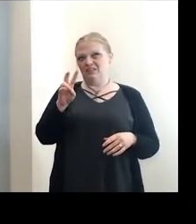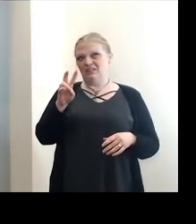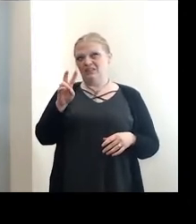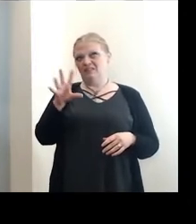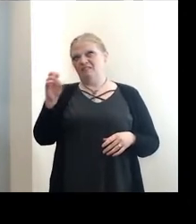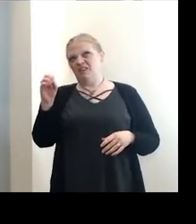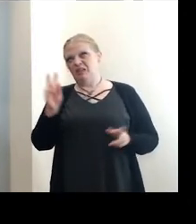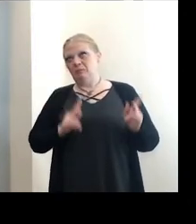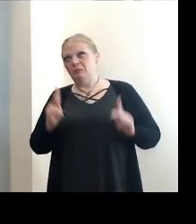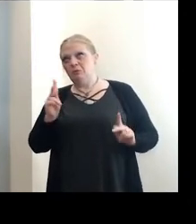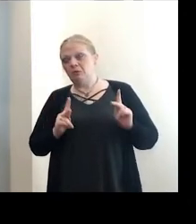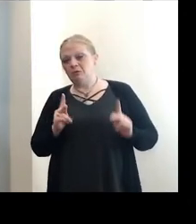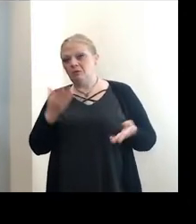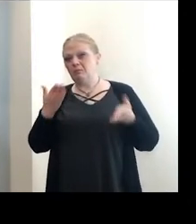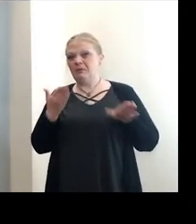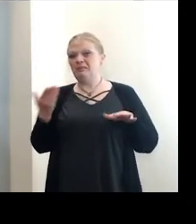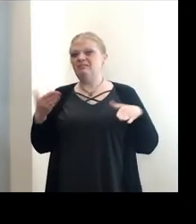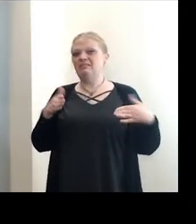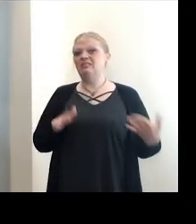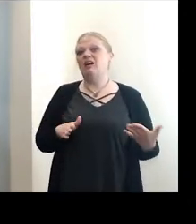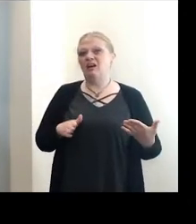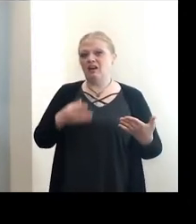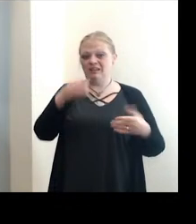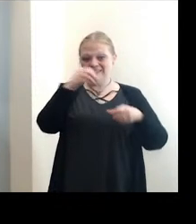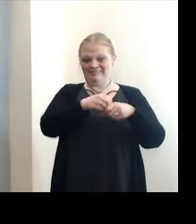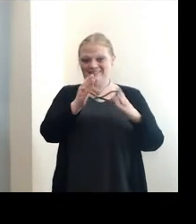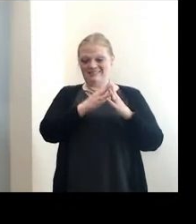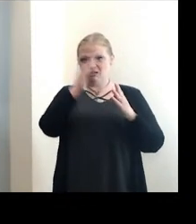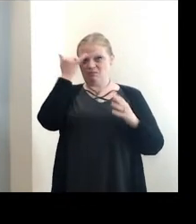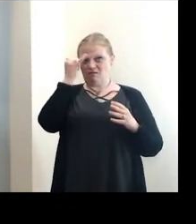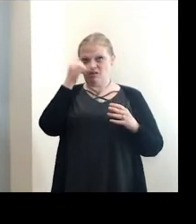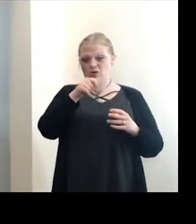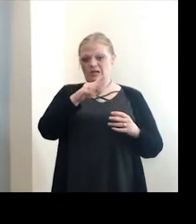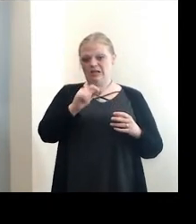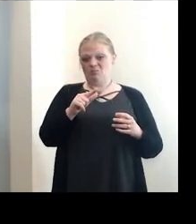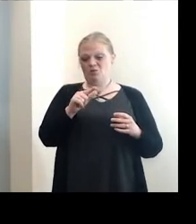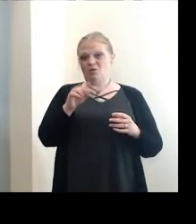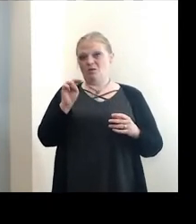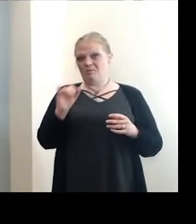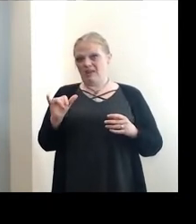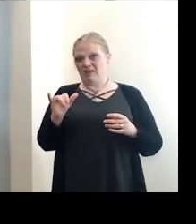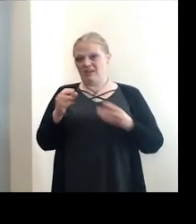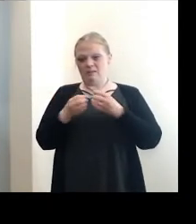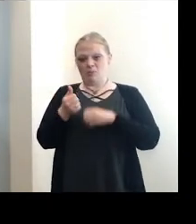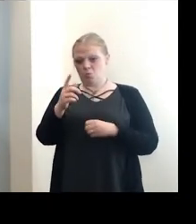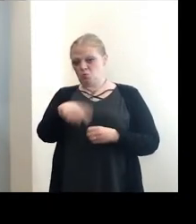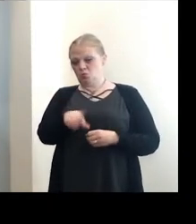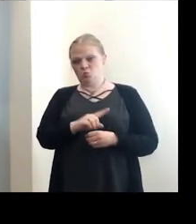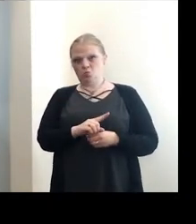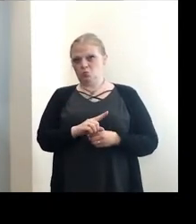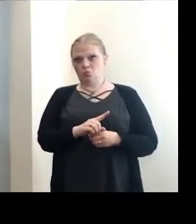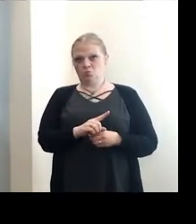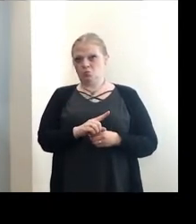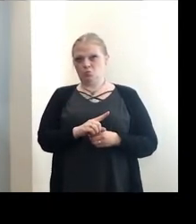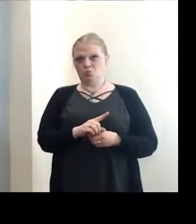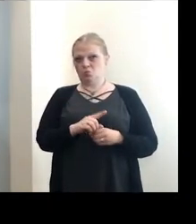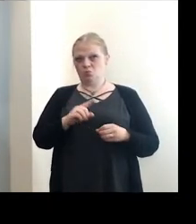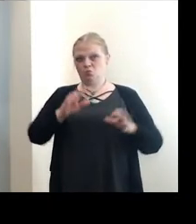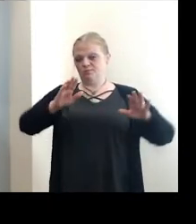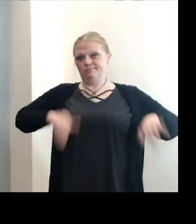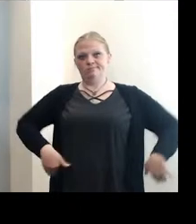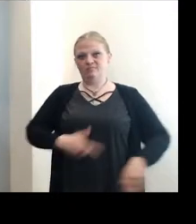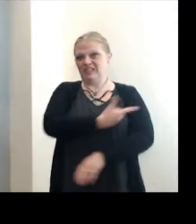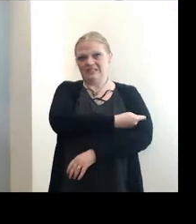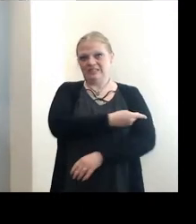individuals who probably died from the city of Buffalo in April and May. And the vast majority of those individuals, as we said, had not been